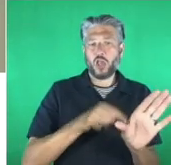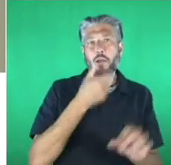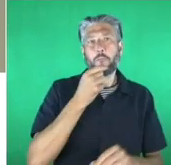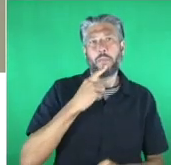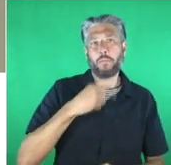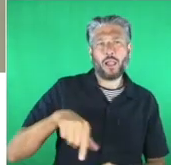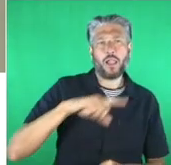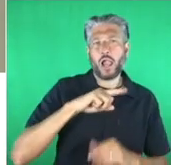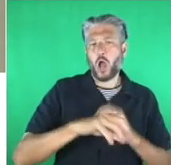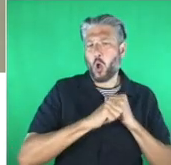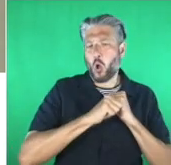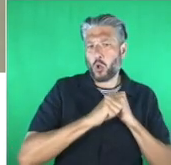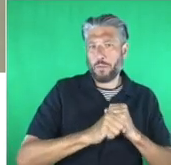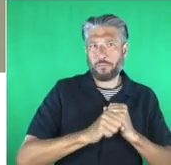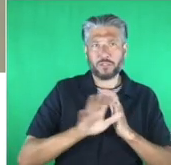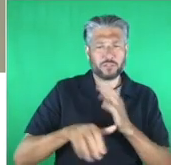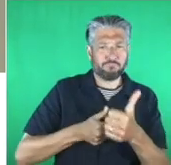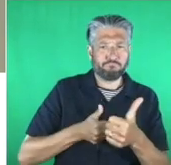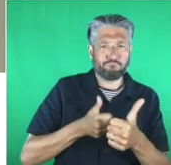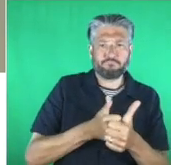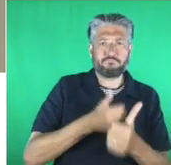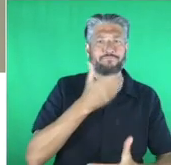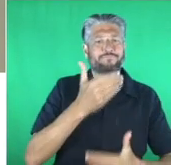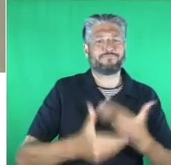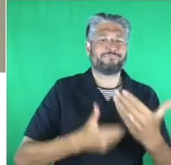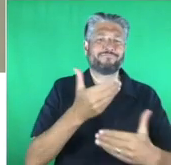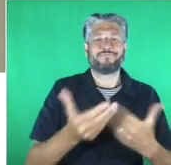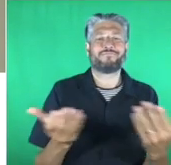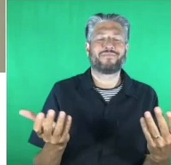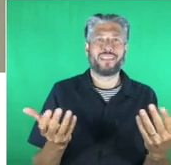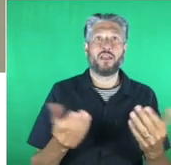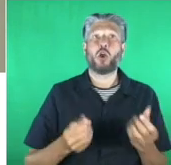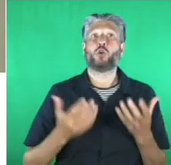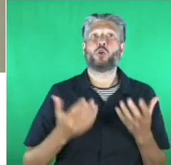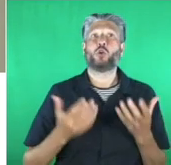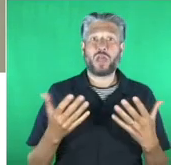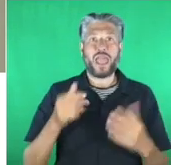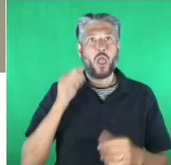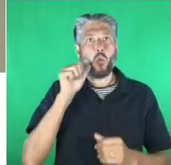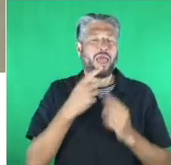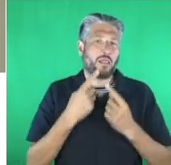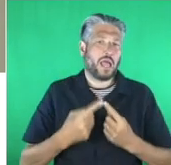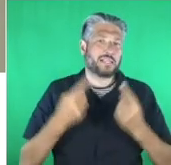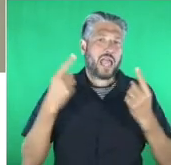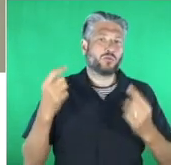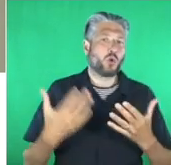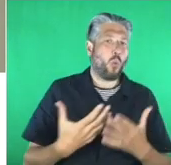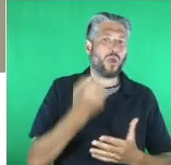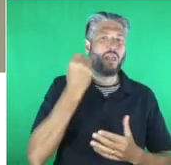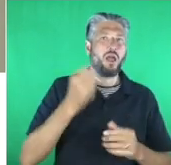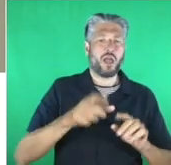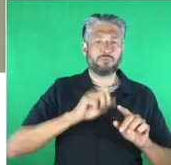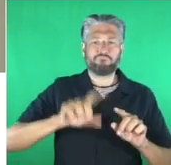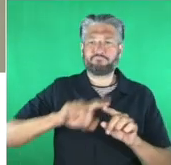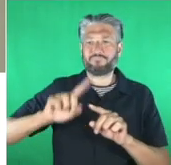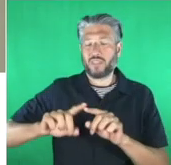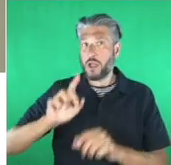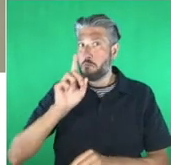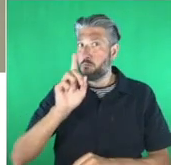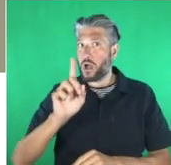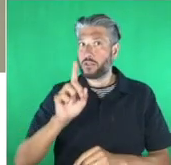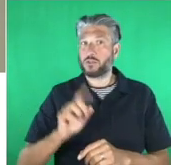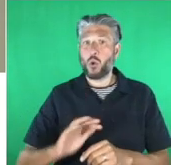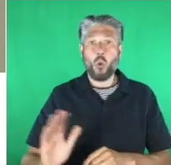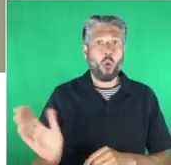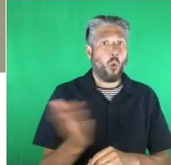now no matter who ends up being a winner across the different categories degrees today all the finalists can count themselves as being winners for getting this far especially in a